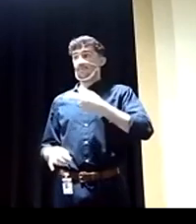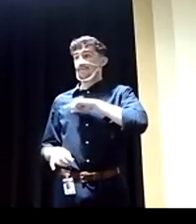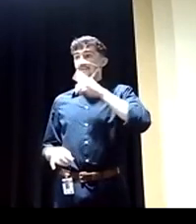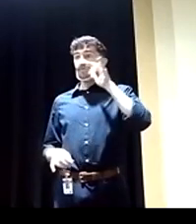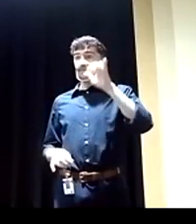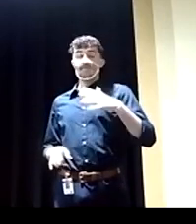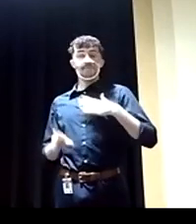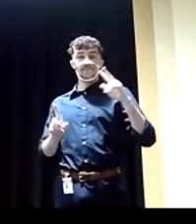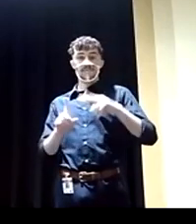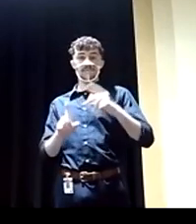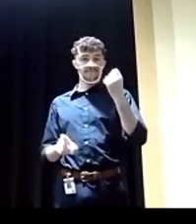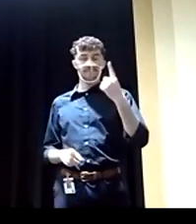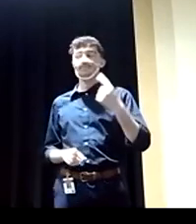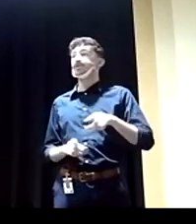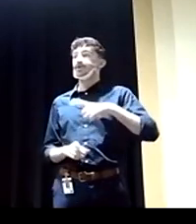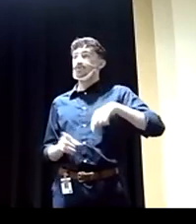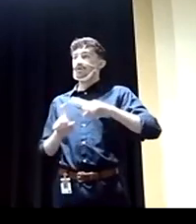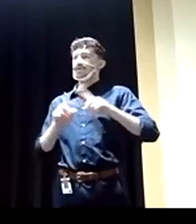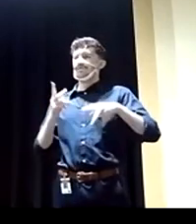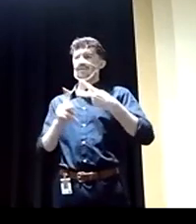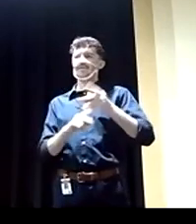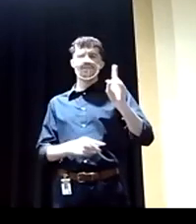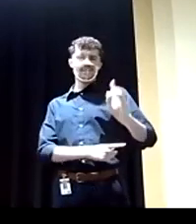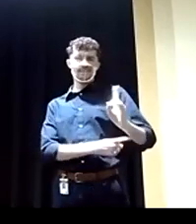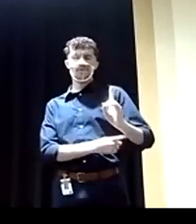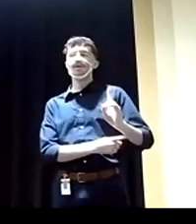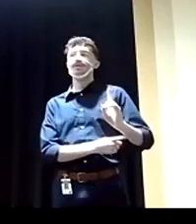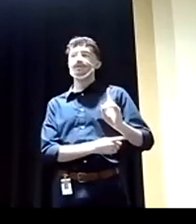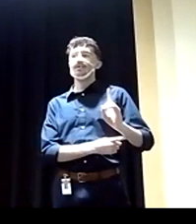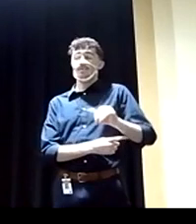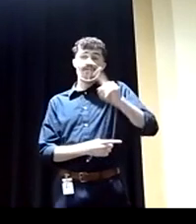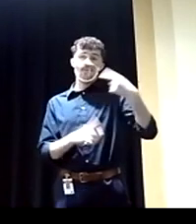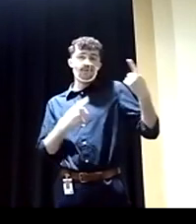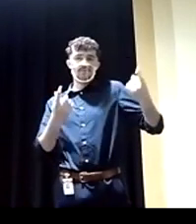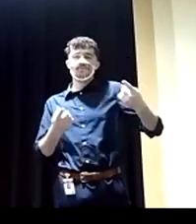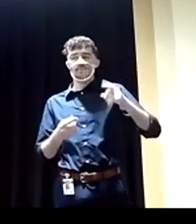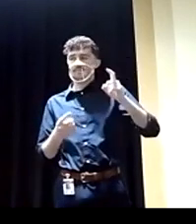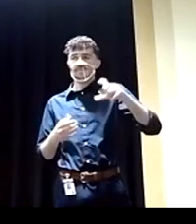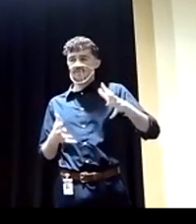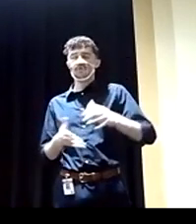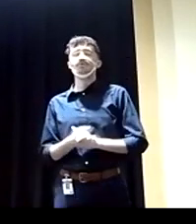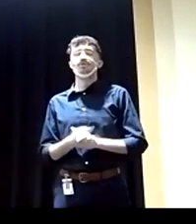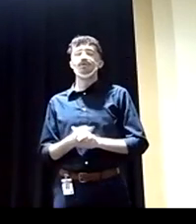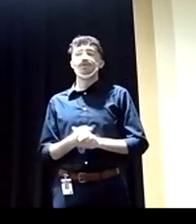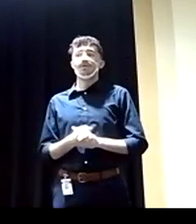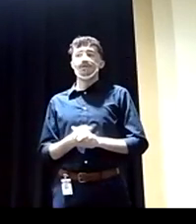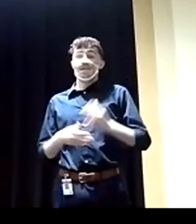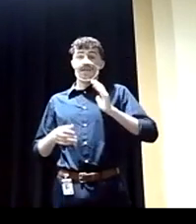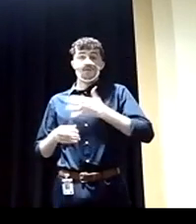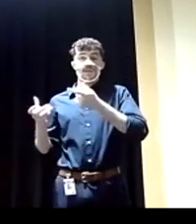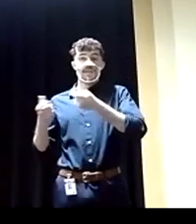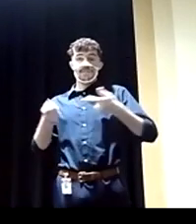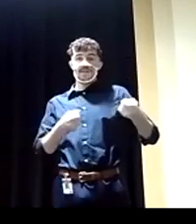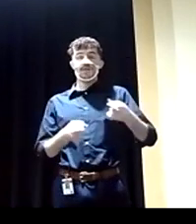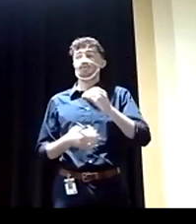perspective, we're a different kind of Democrat, and always have been. The kind of campaign that we're running right now